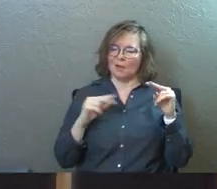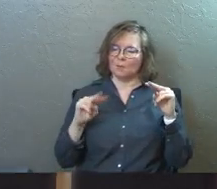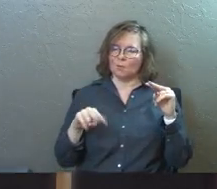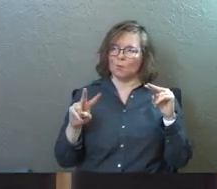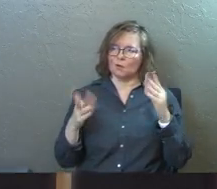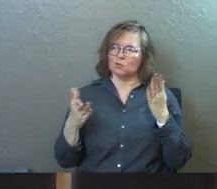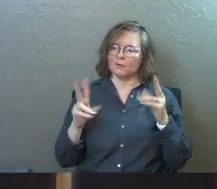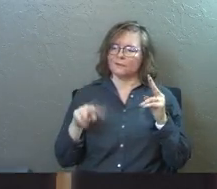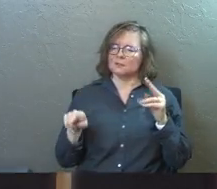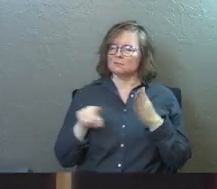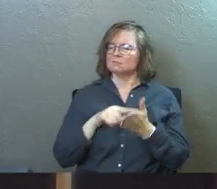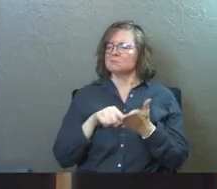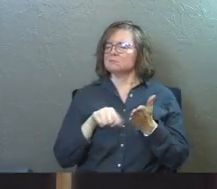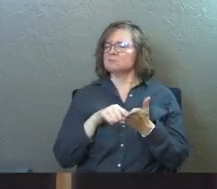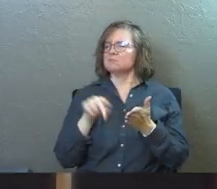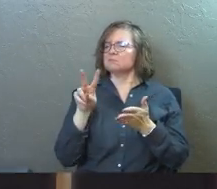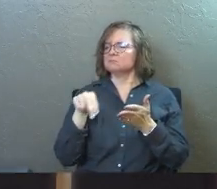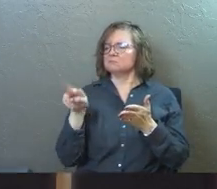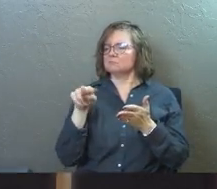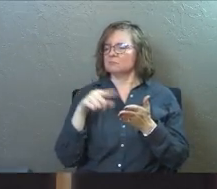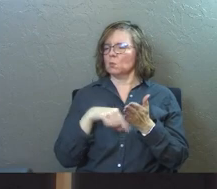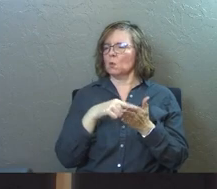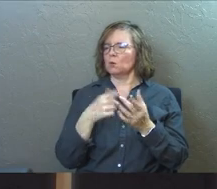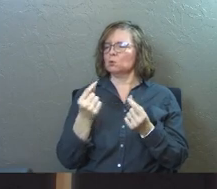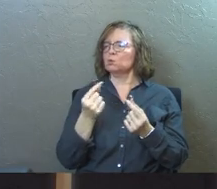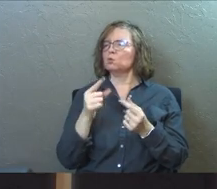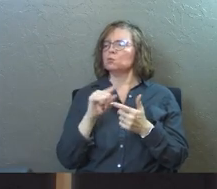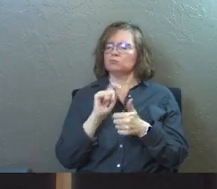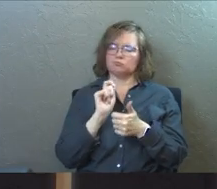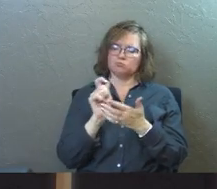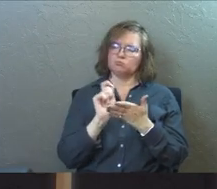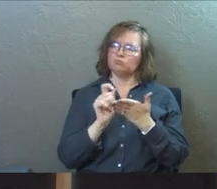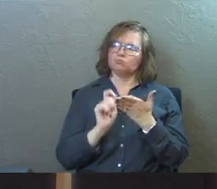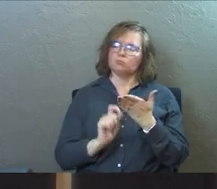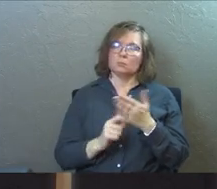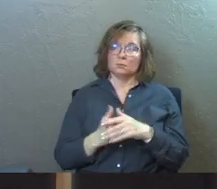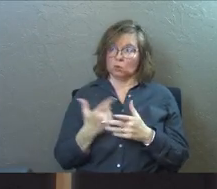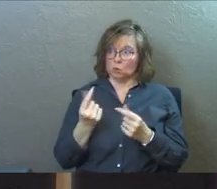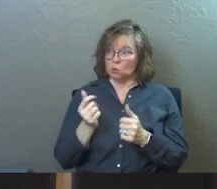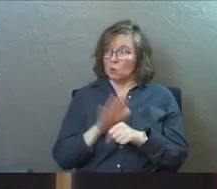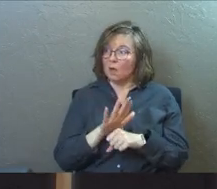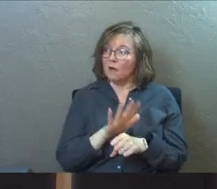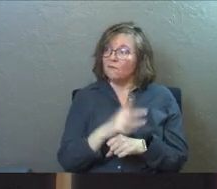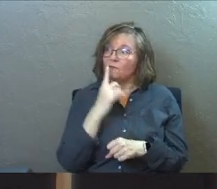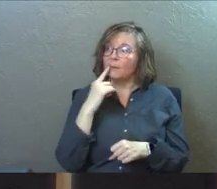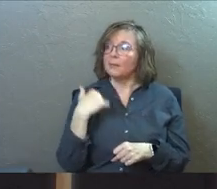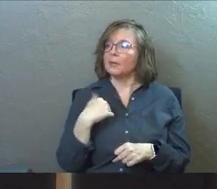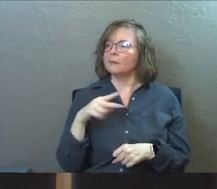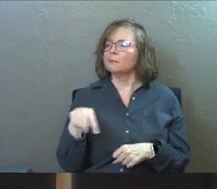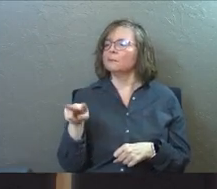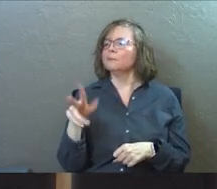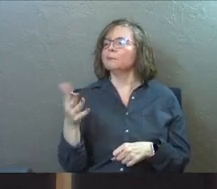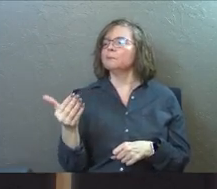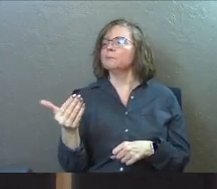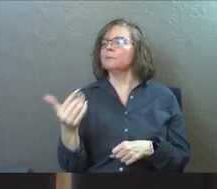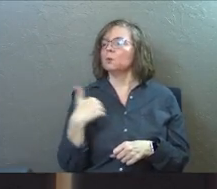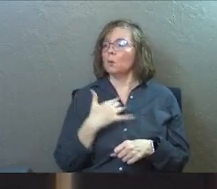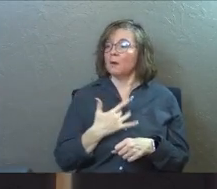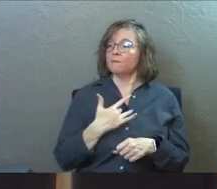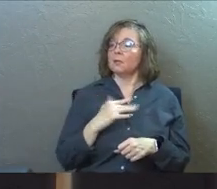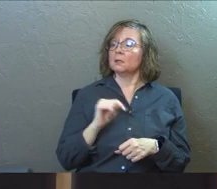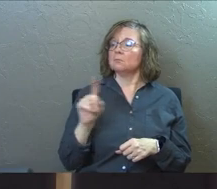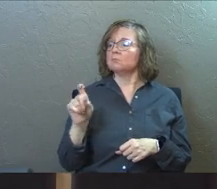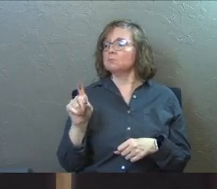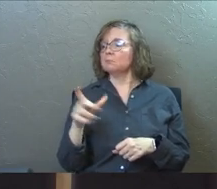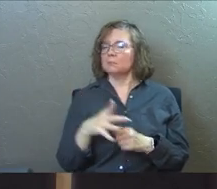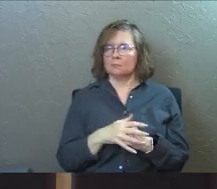watch your service. I'm going to watch you do what you do. Do you do enough for me? Do I feel